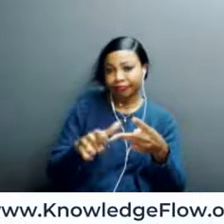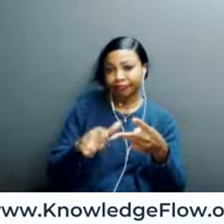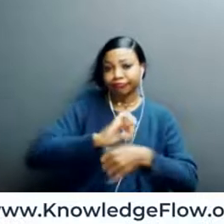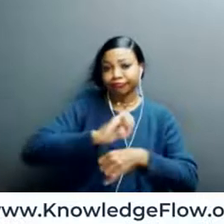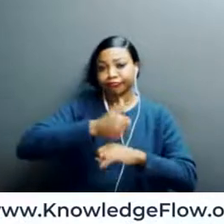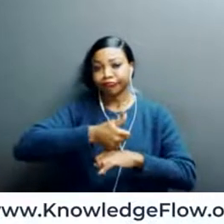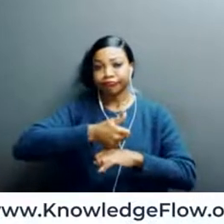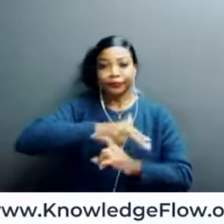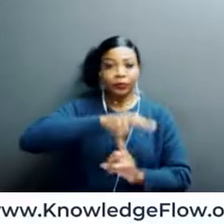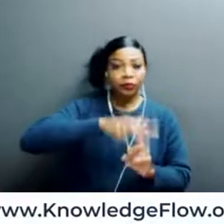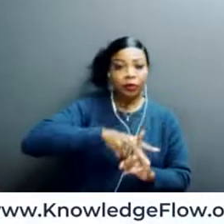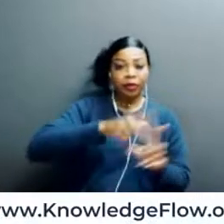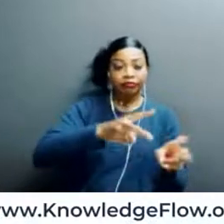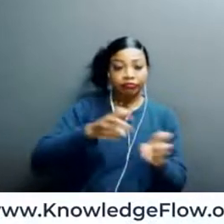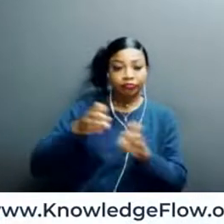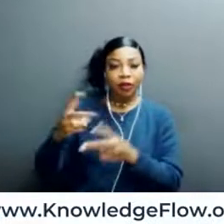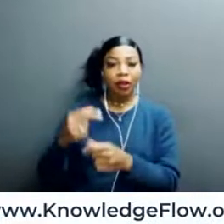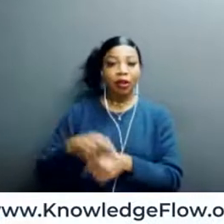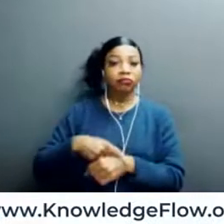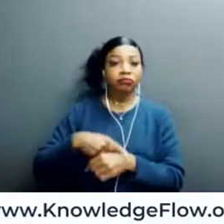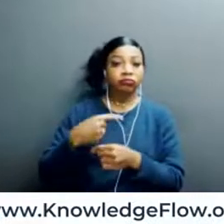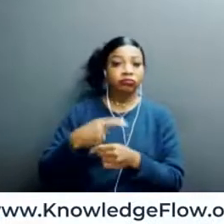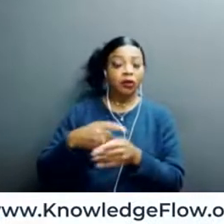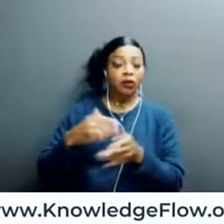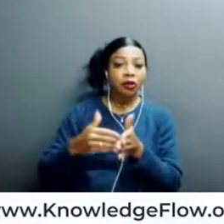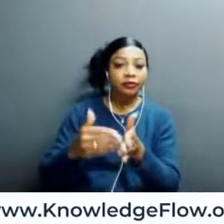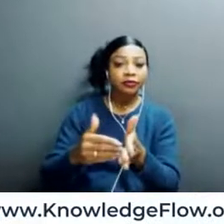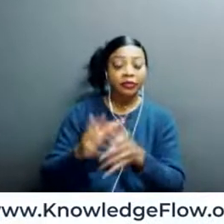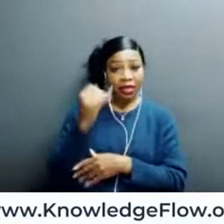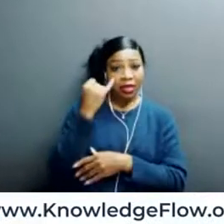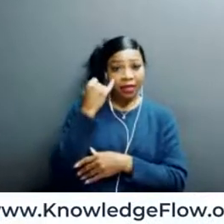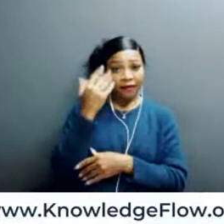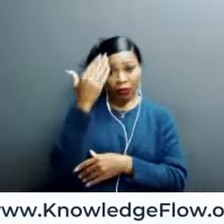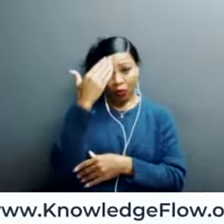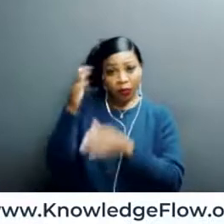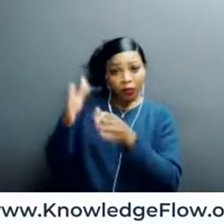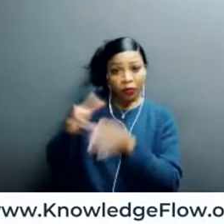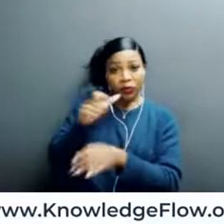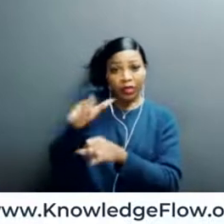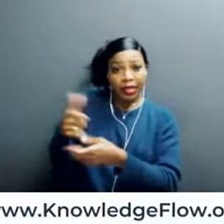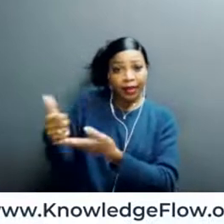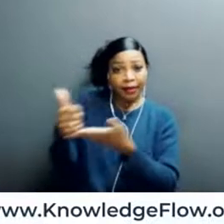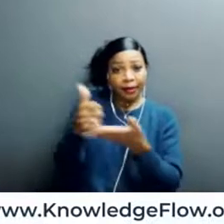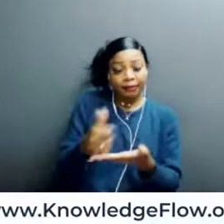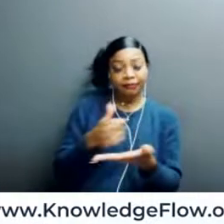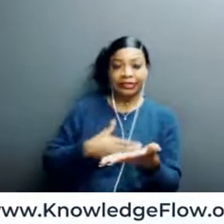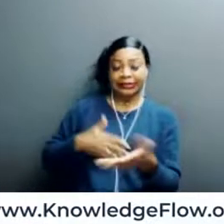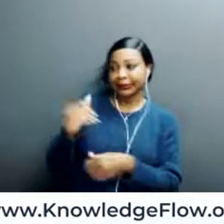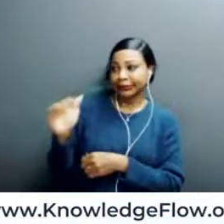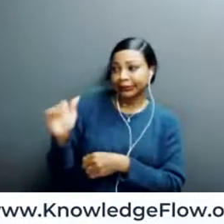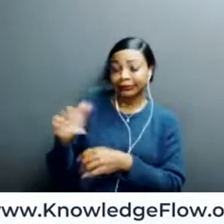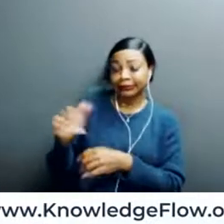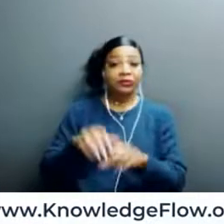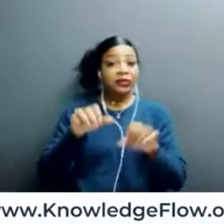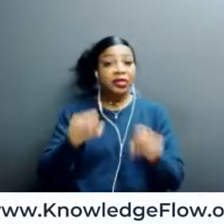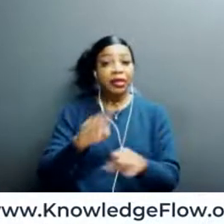and automatically. So, if you have someone that knows how to do that, you can ask them to do it. All you have to do, you can back up to